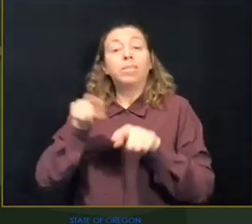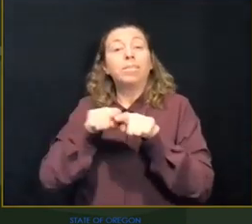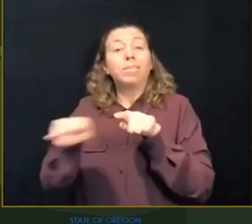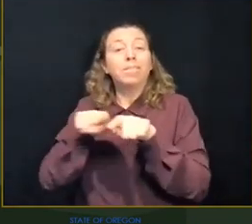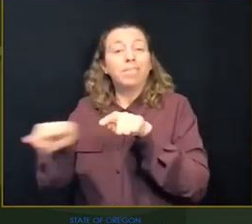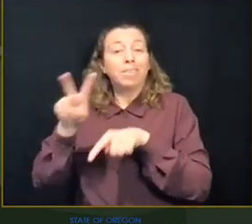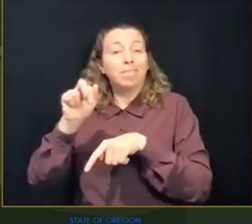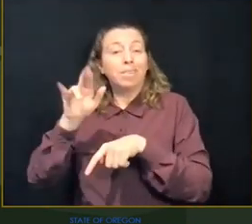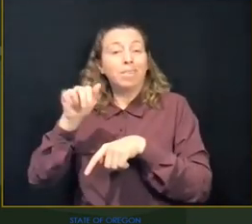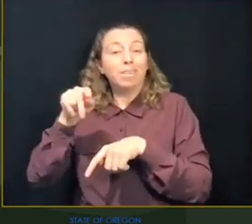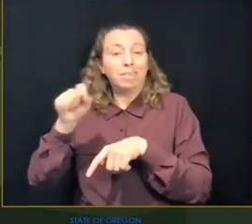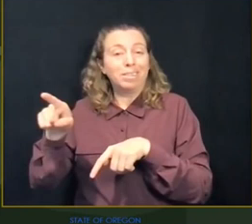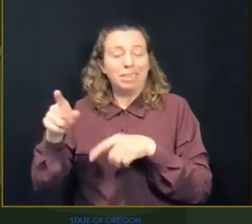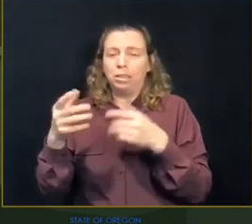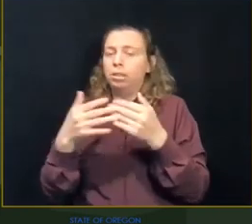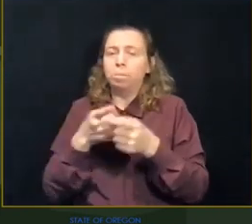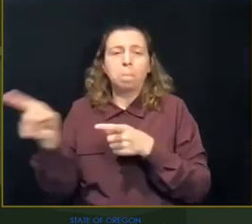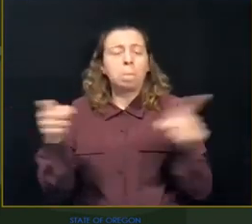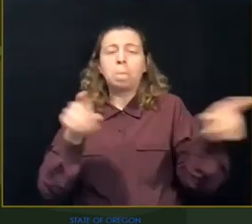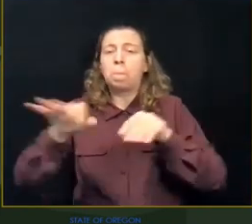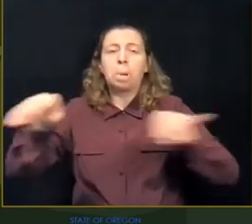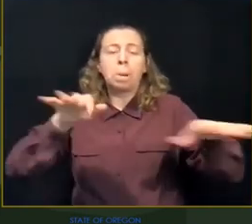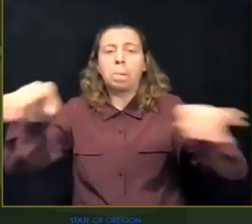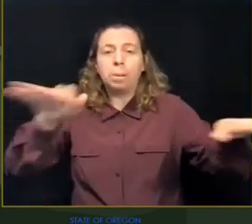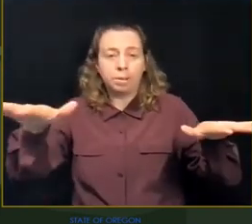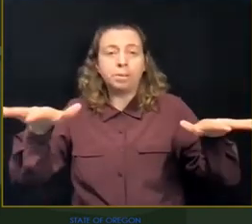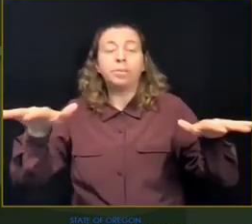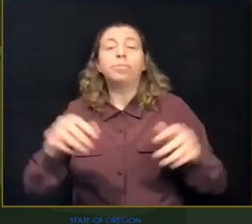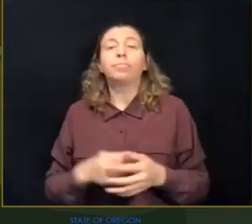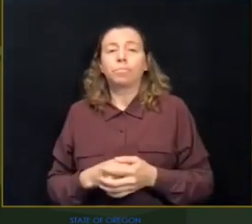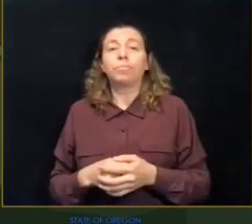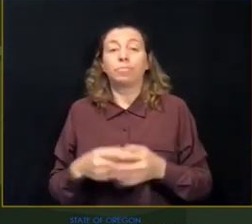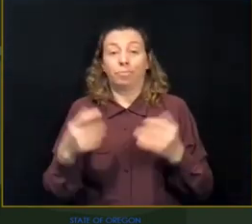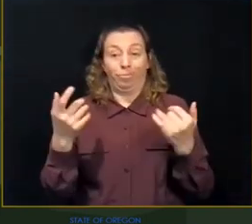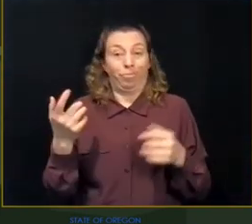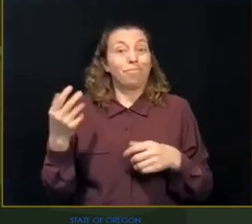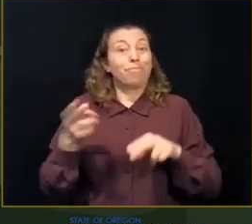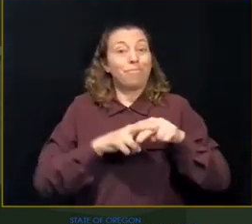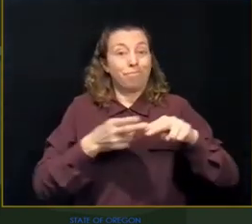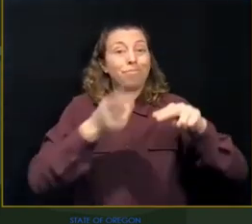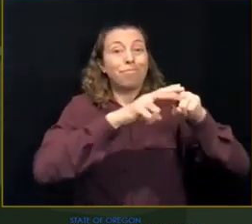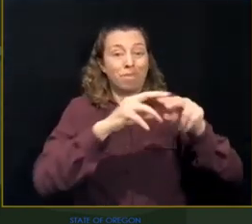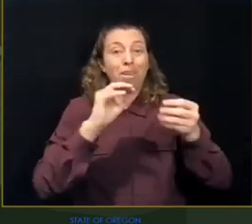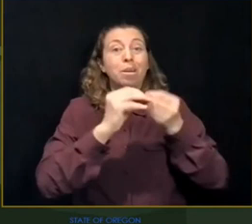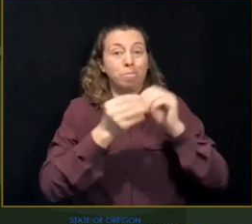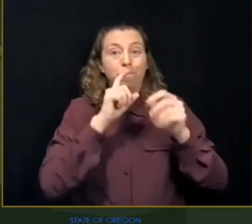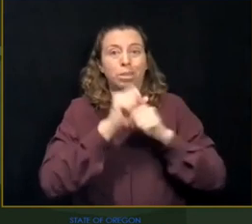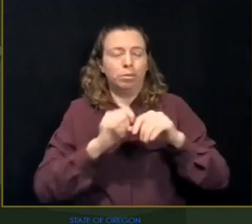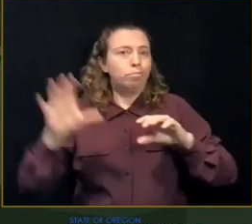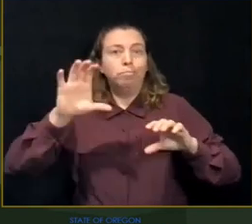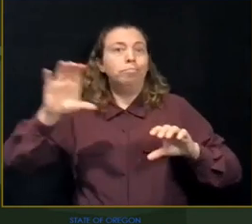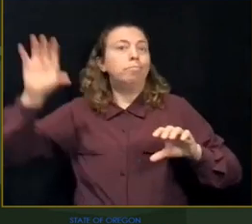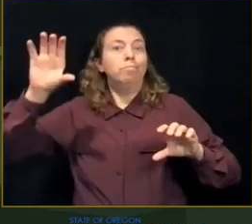nation for our rate of increase in cases over the last two weeks. In fact, this is the fifth